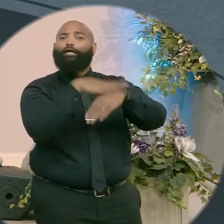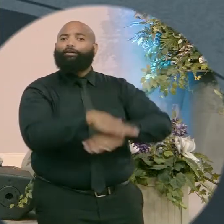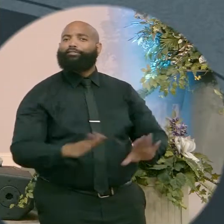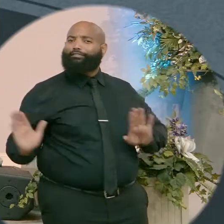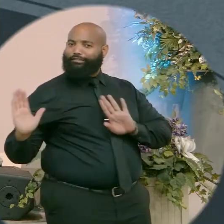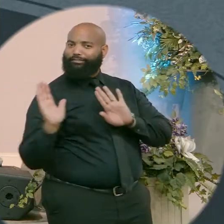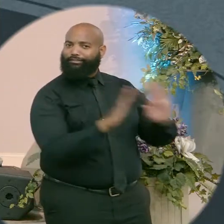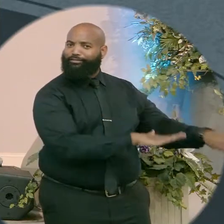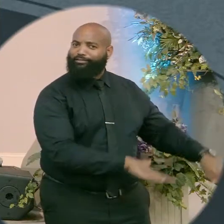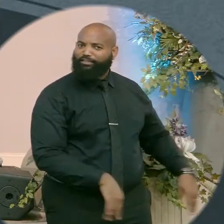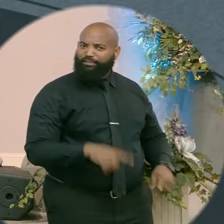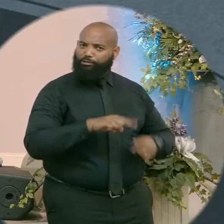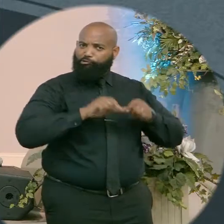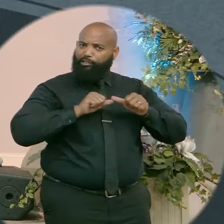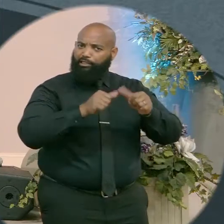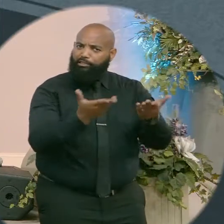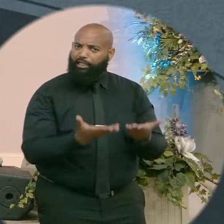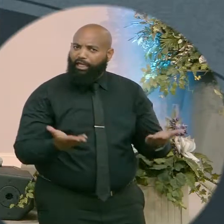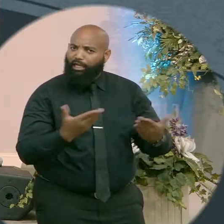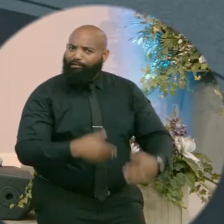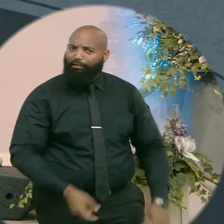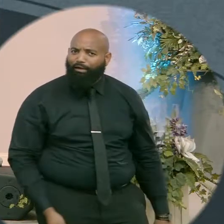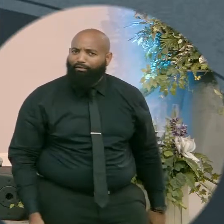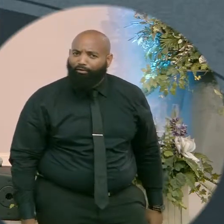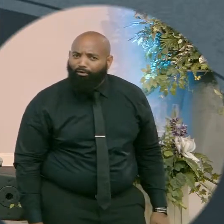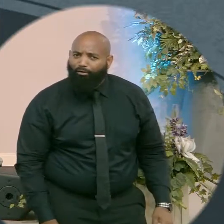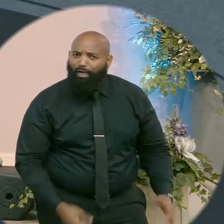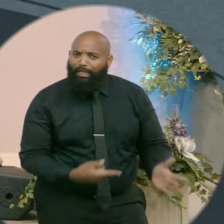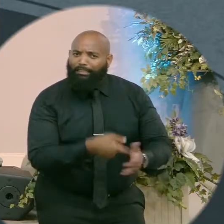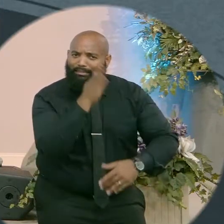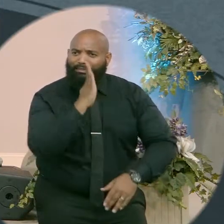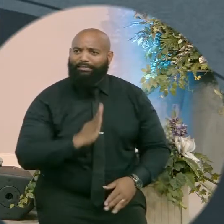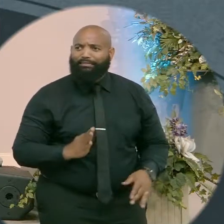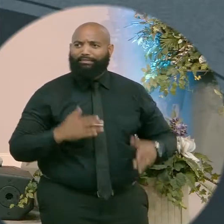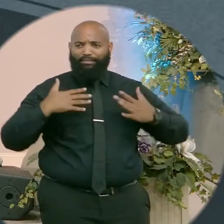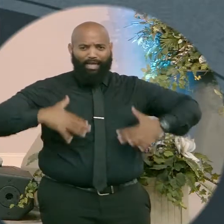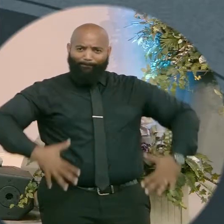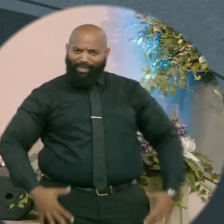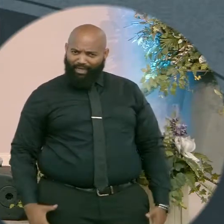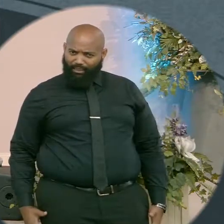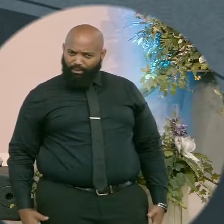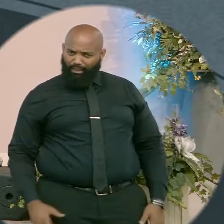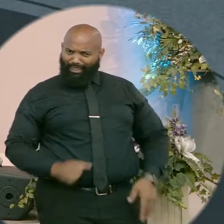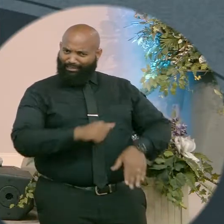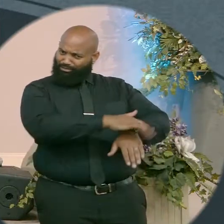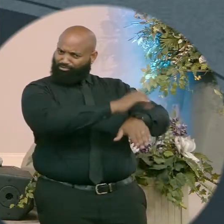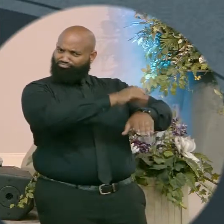here. You trespassing on private property. You got to go.